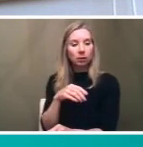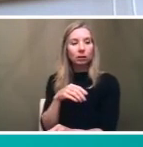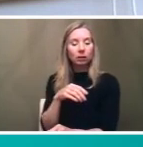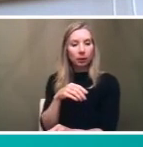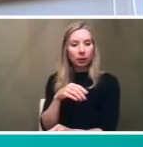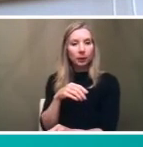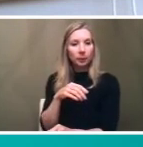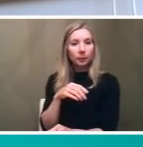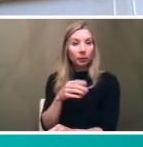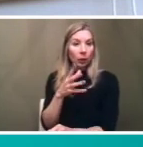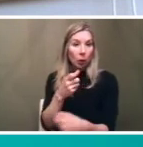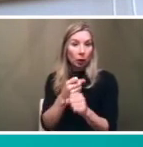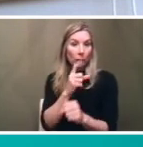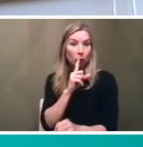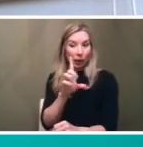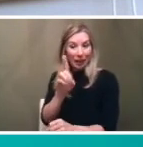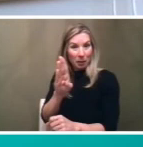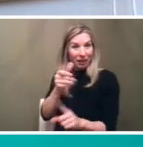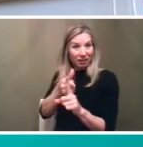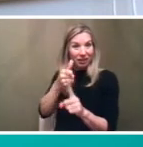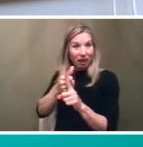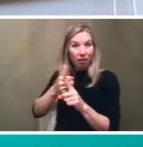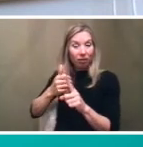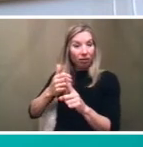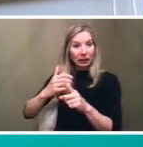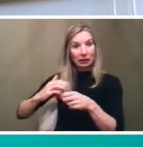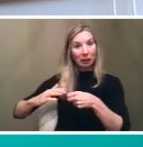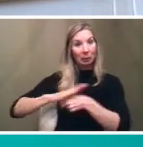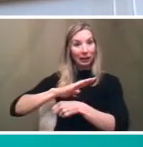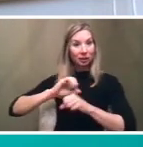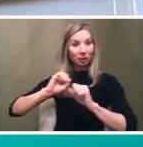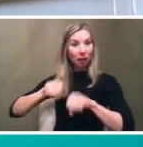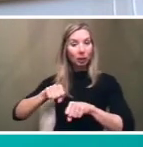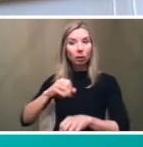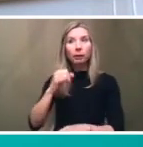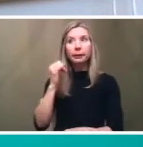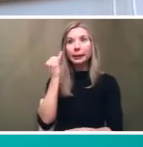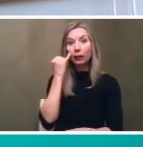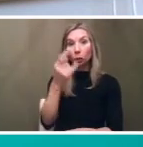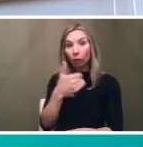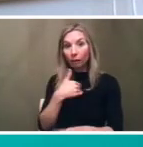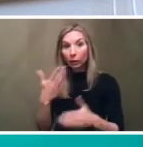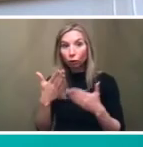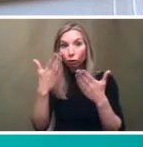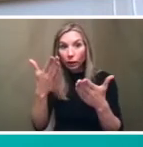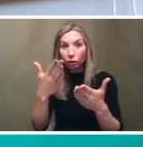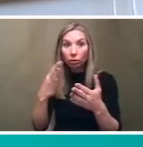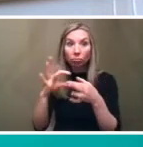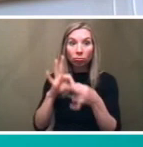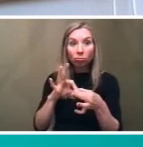database is as uh complete as possible so if you have uh suggestions about organizations